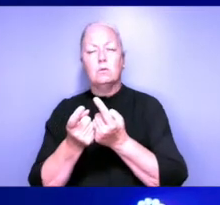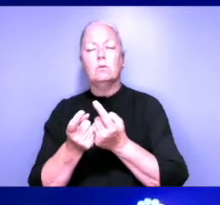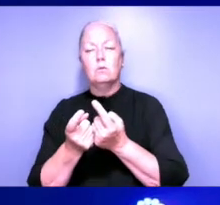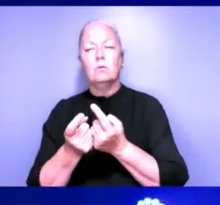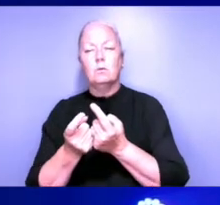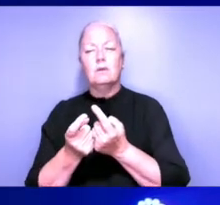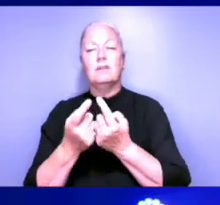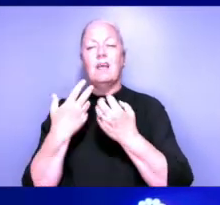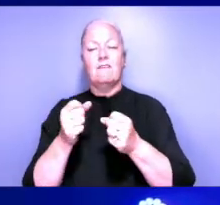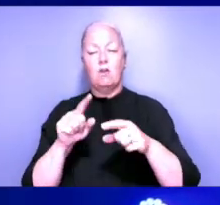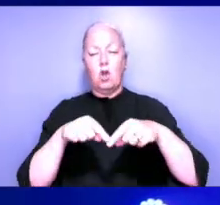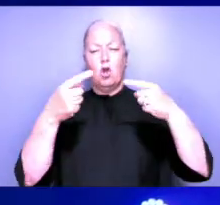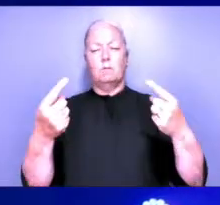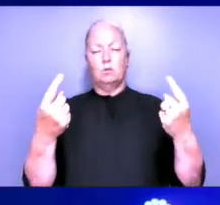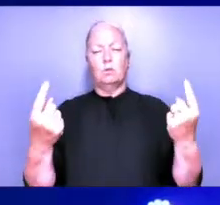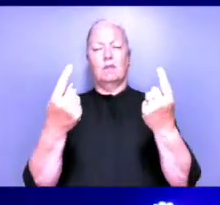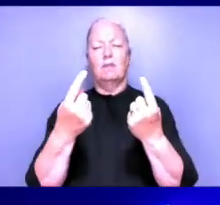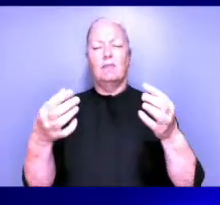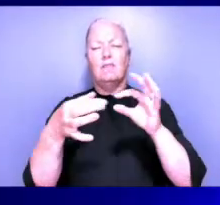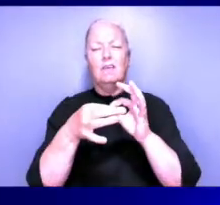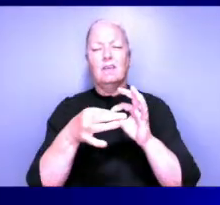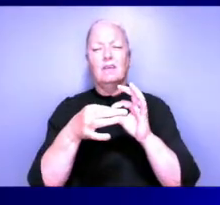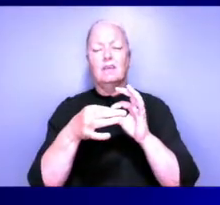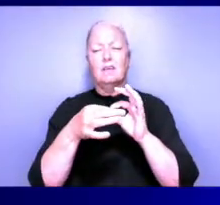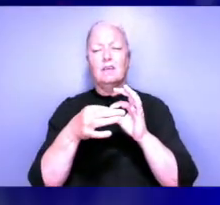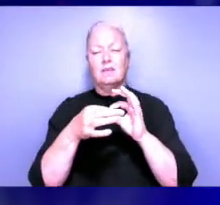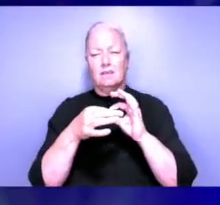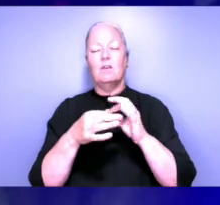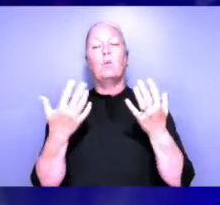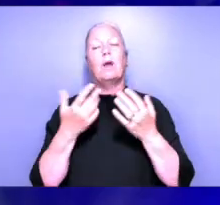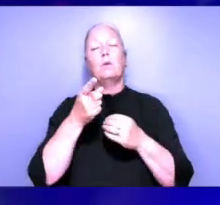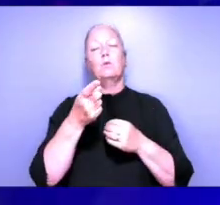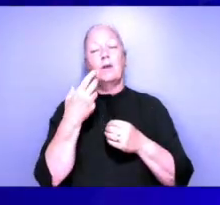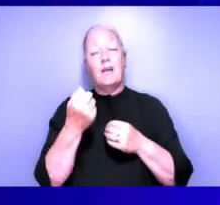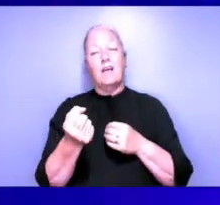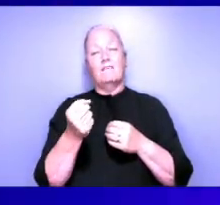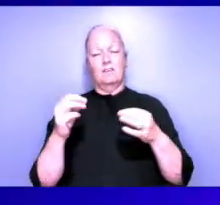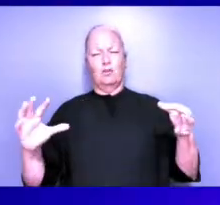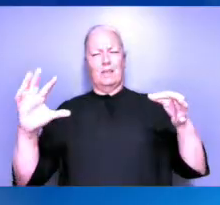opposites together. Everything else disappears but the force of connection.